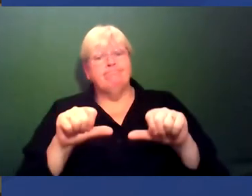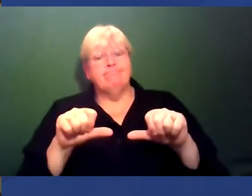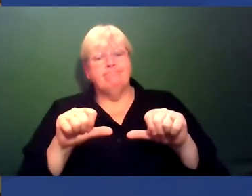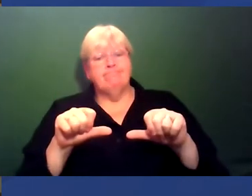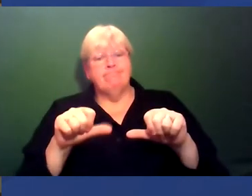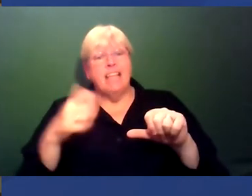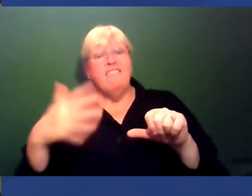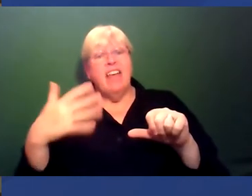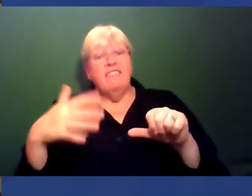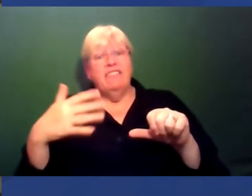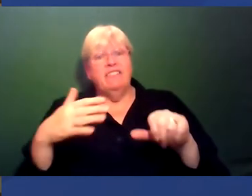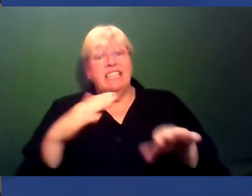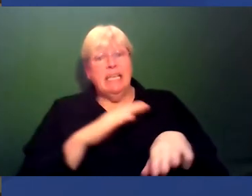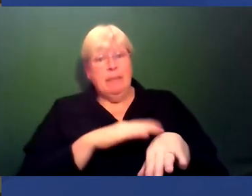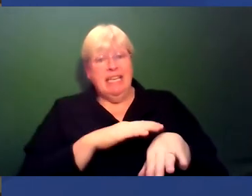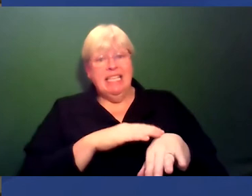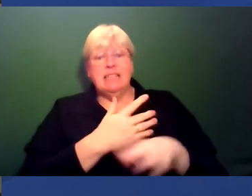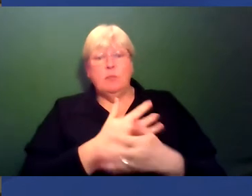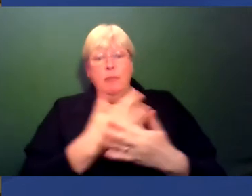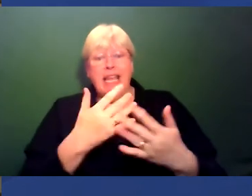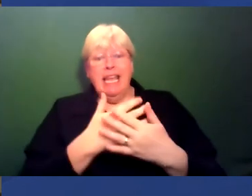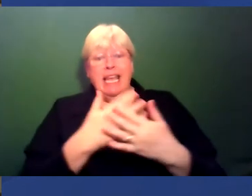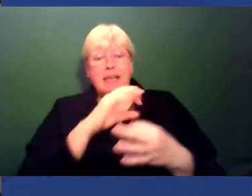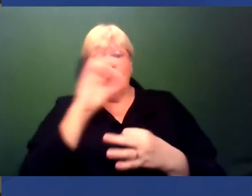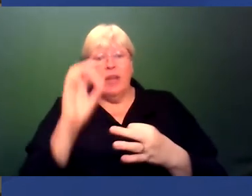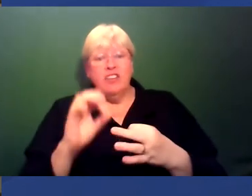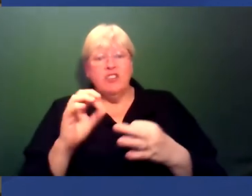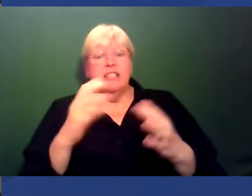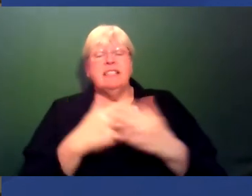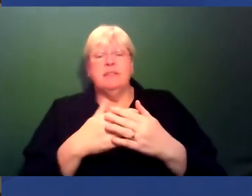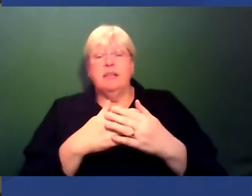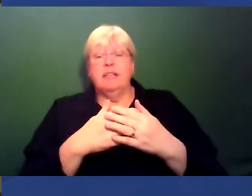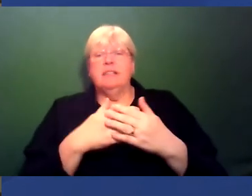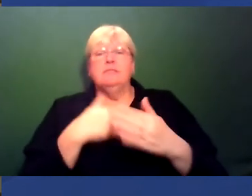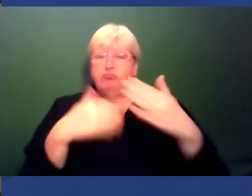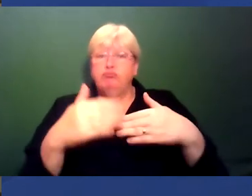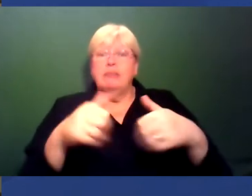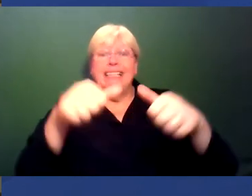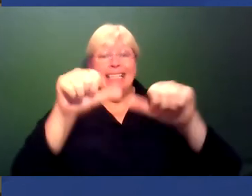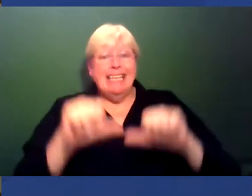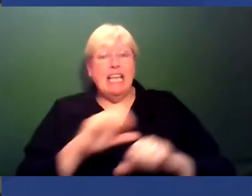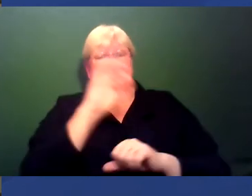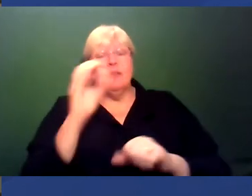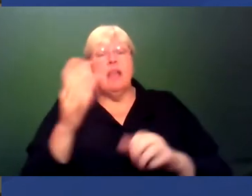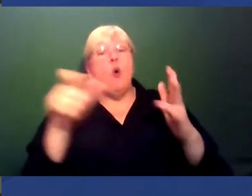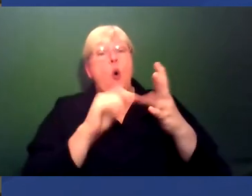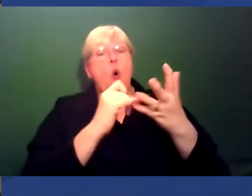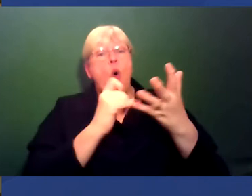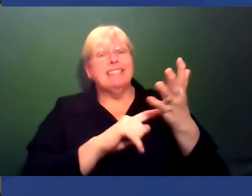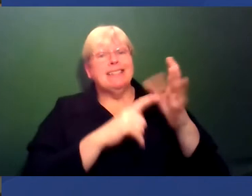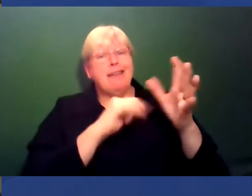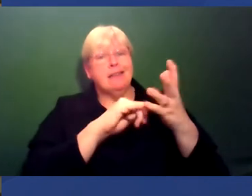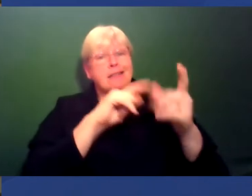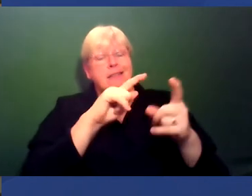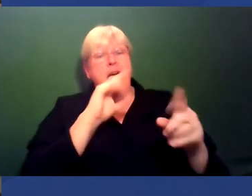got 15 minutes and quite a lot of questions still to get through. So we are racing along now. The next question is from Costas, who asks,